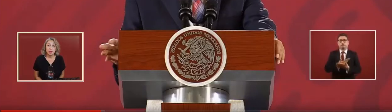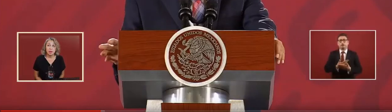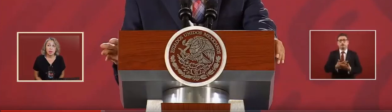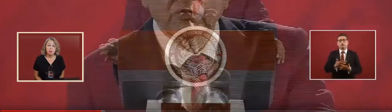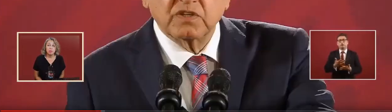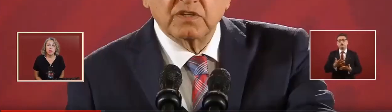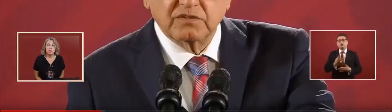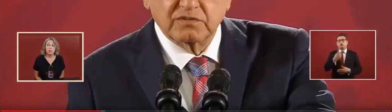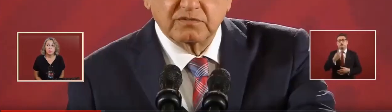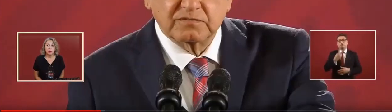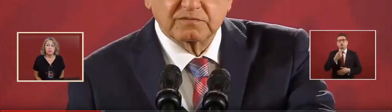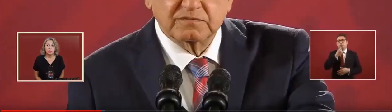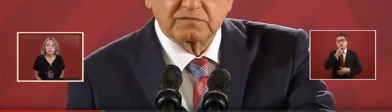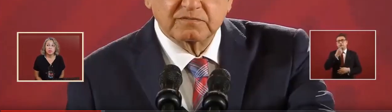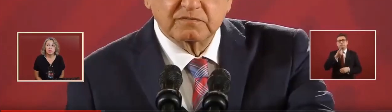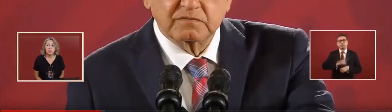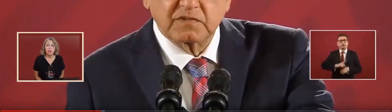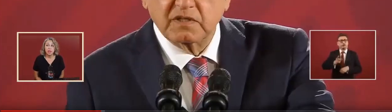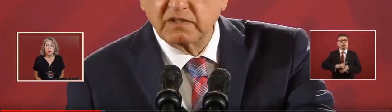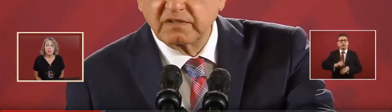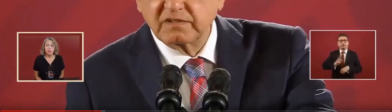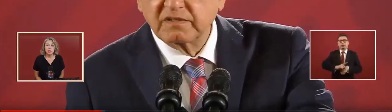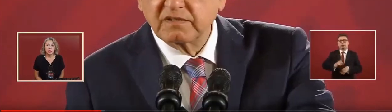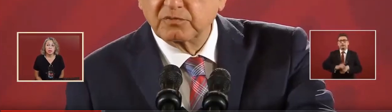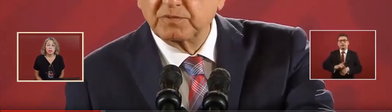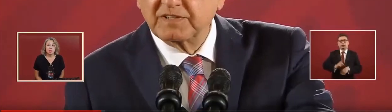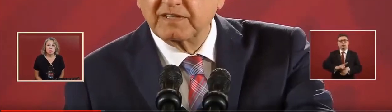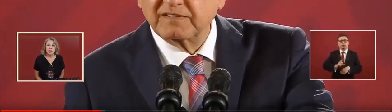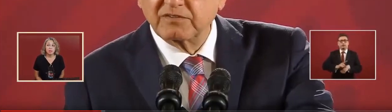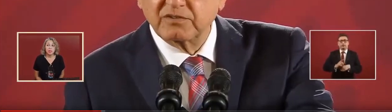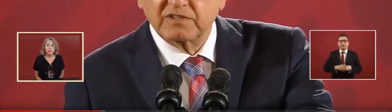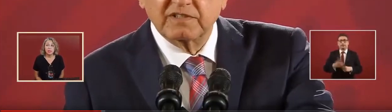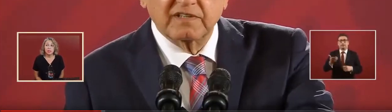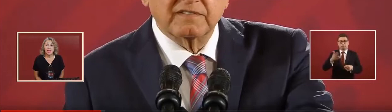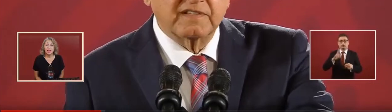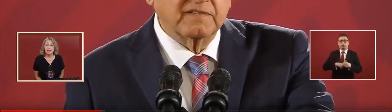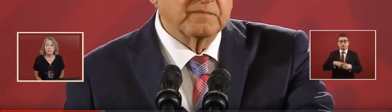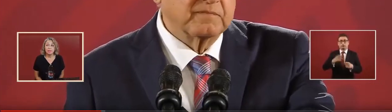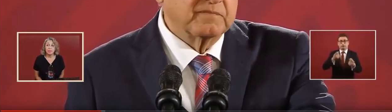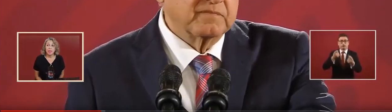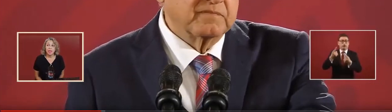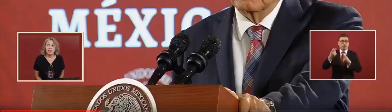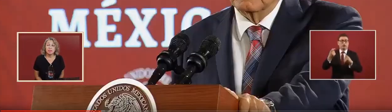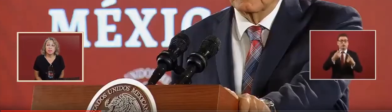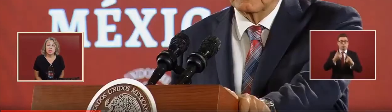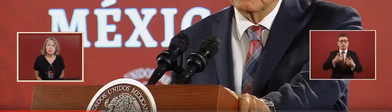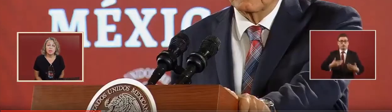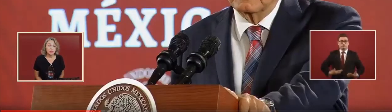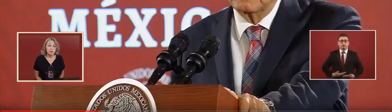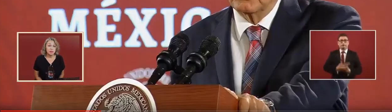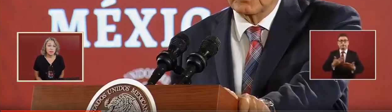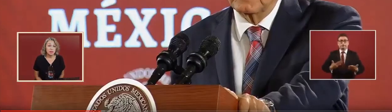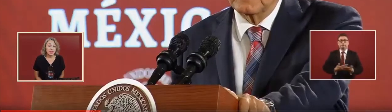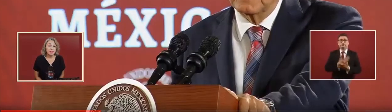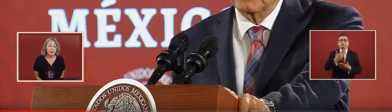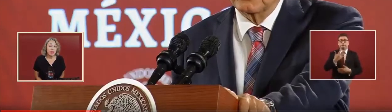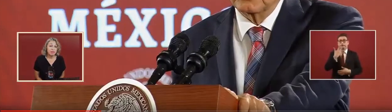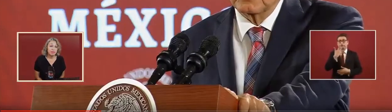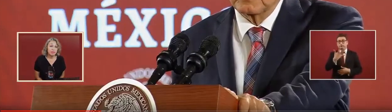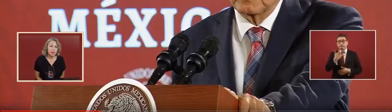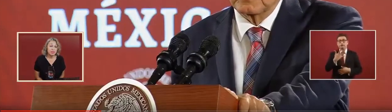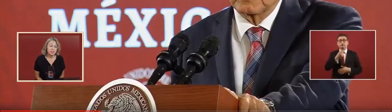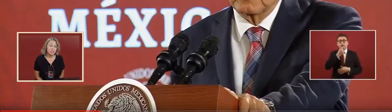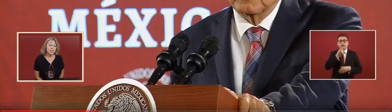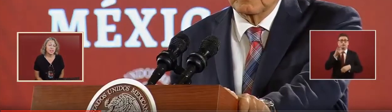three babies a day. And there's some, they even have five or six babies born,